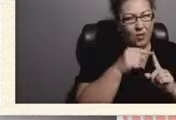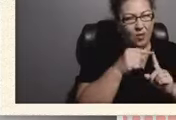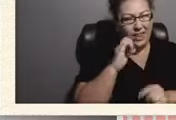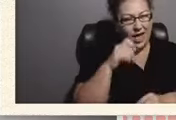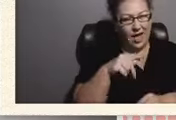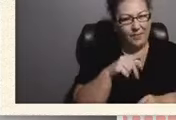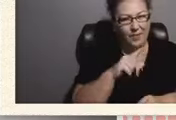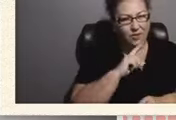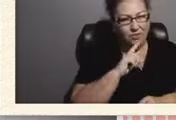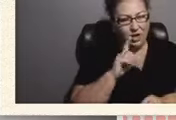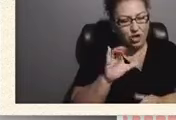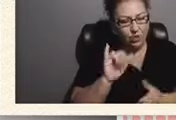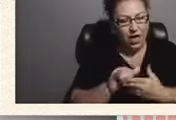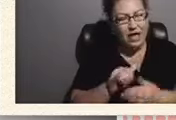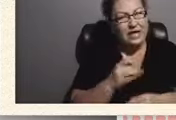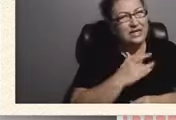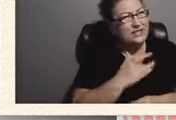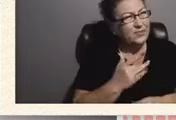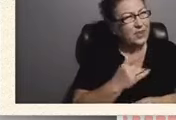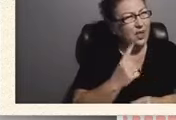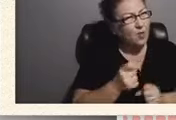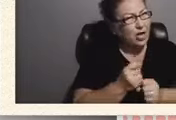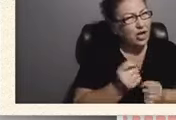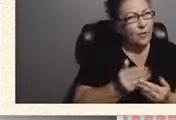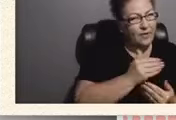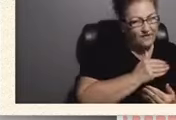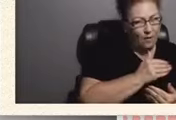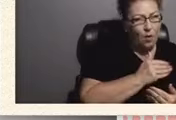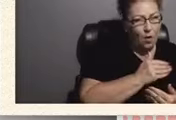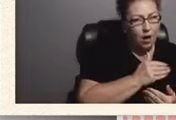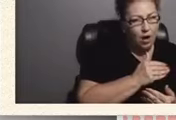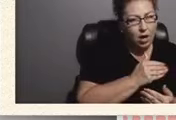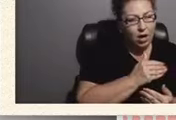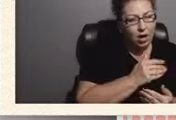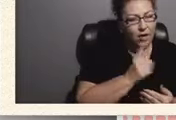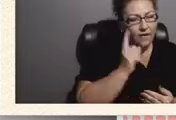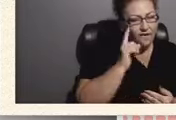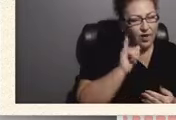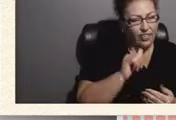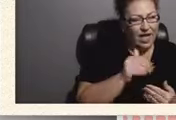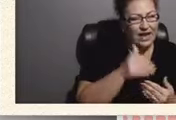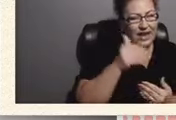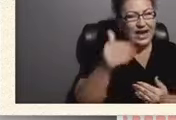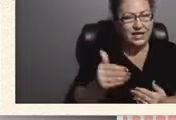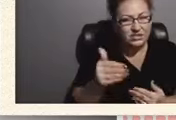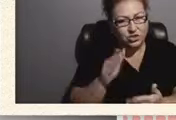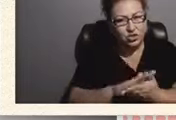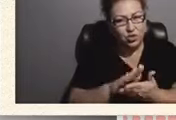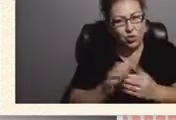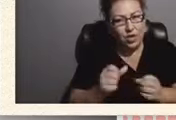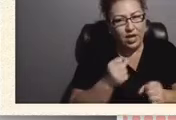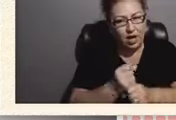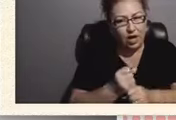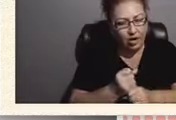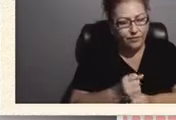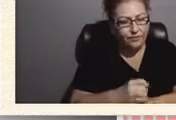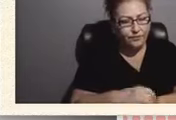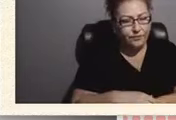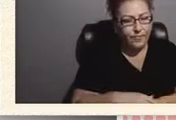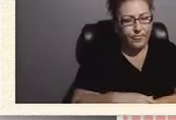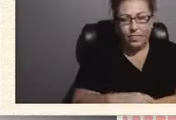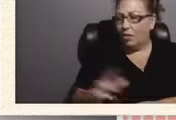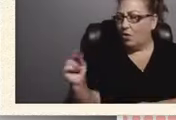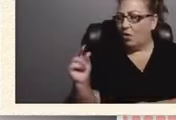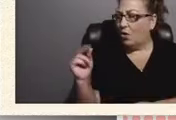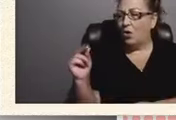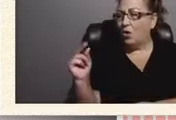They're usually done the year before when the student goes to the next high school. no, no. Is that different? No, no, no. It's,